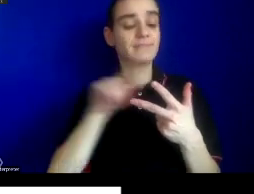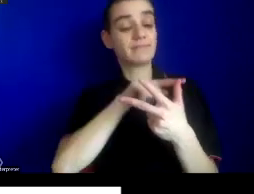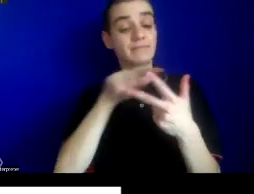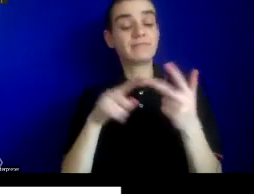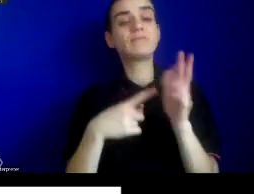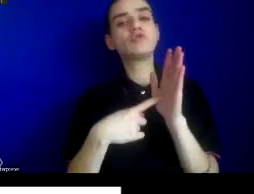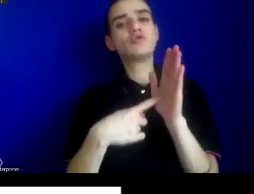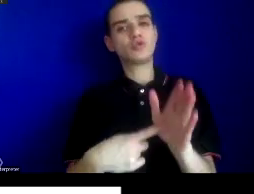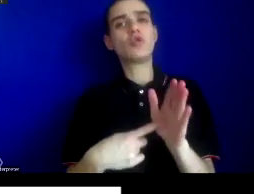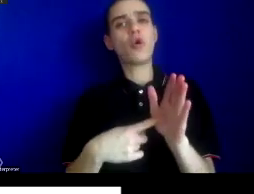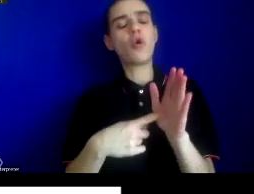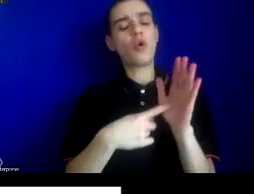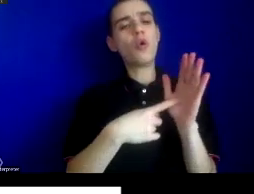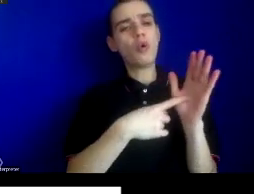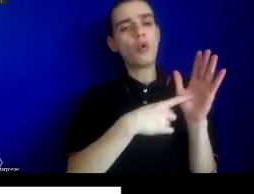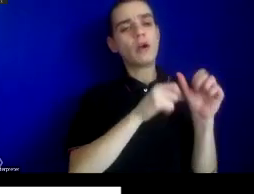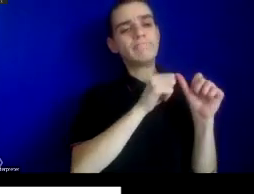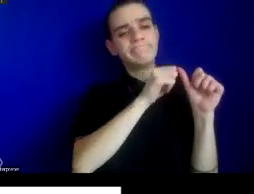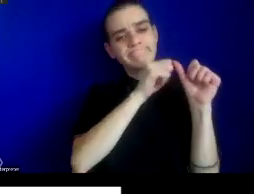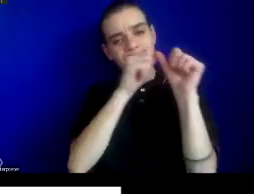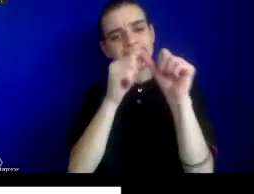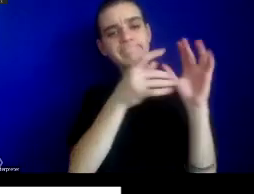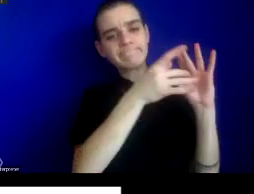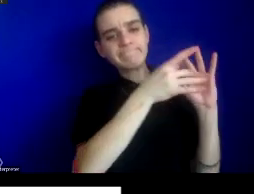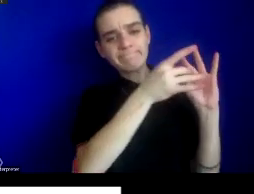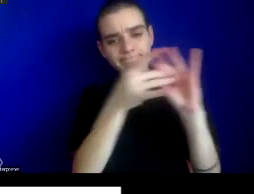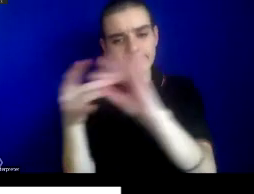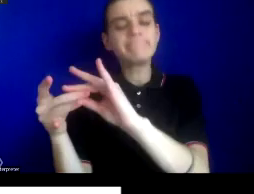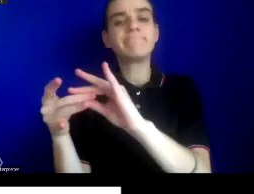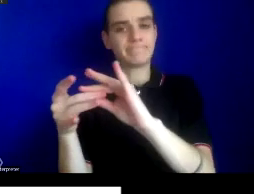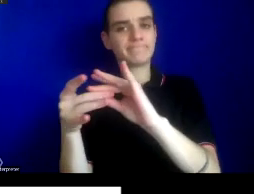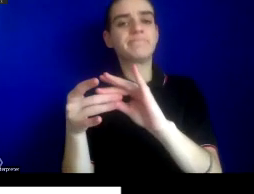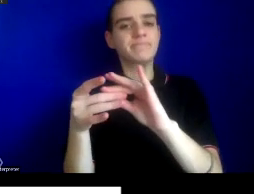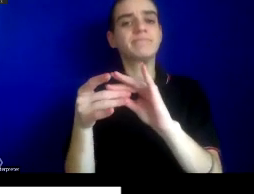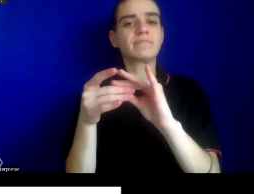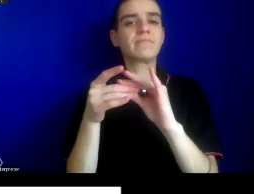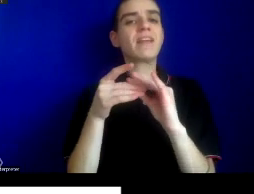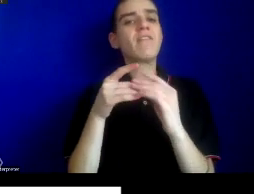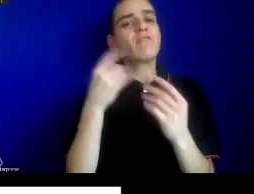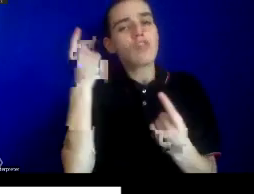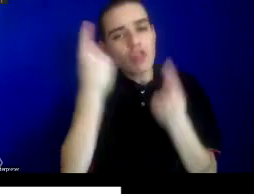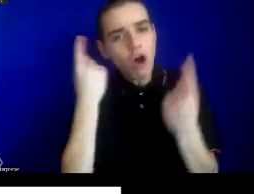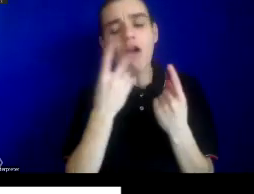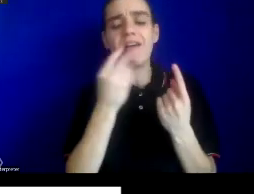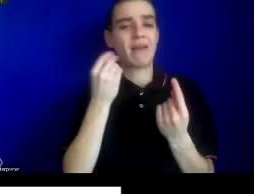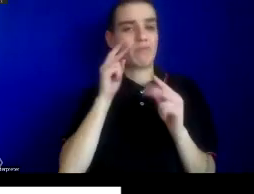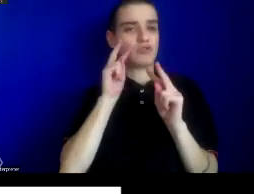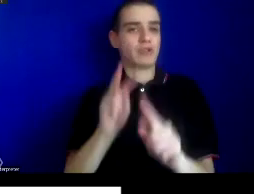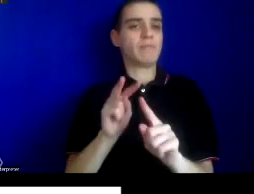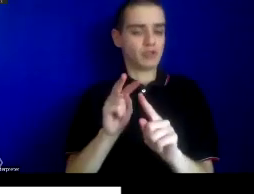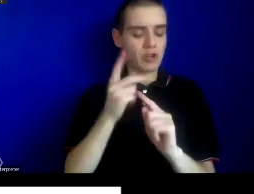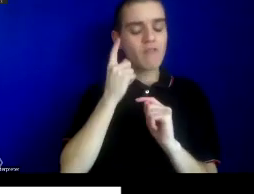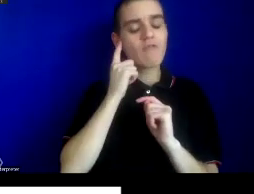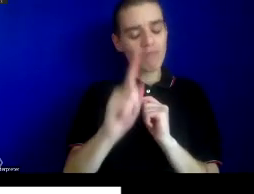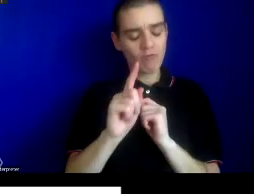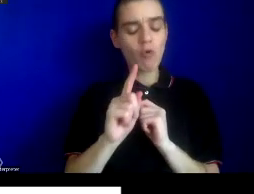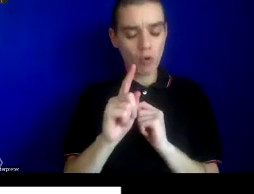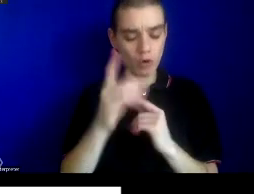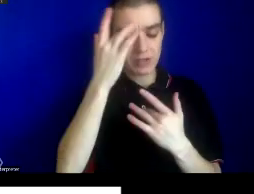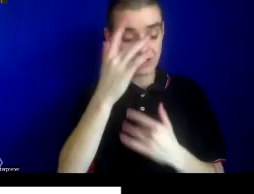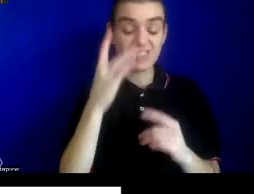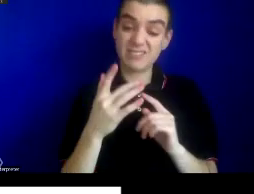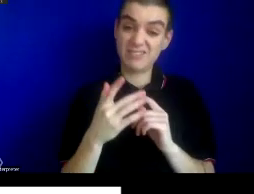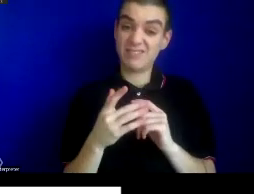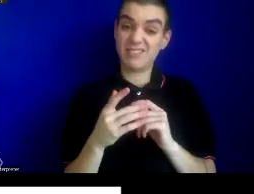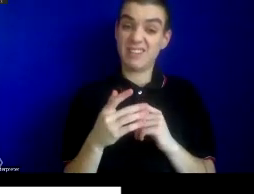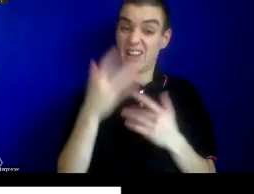continuity in modes of thought and perceptions of disease threat. In each, the deadliest threats emerge from the darkest parts of the